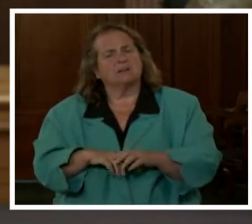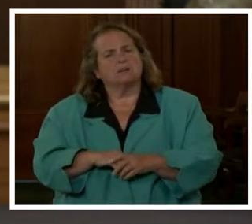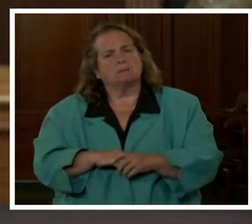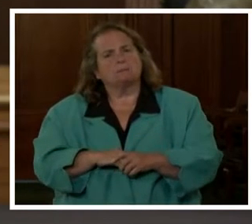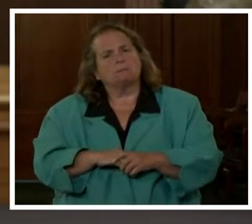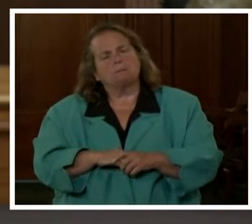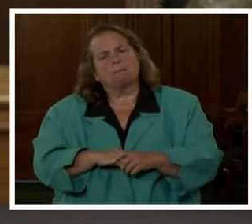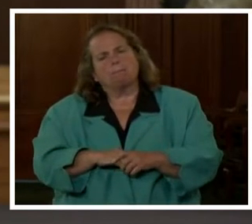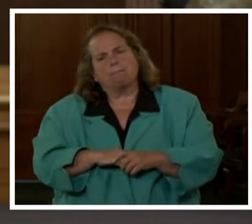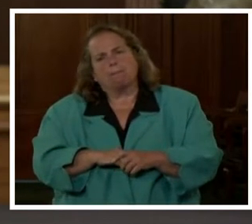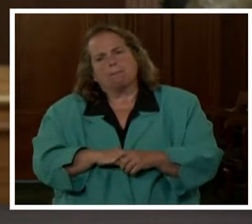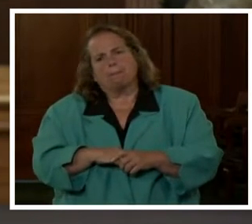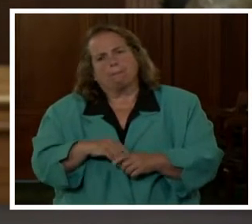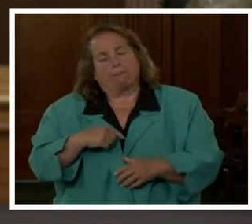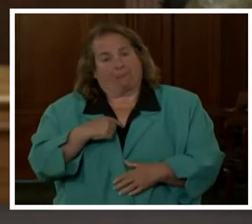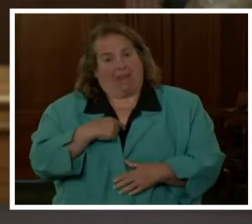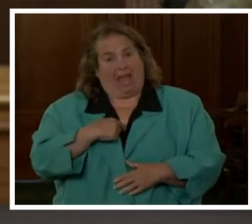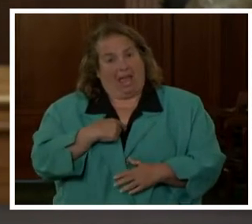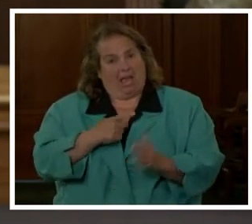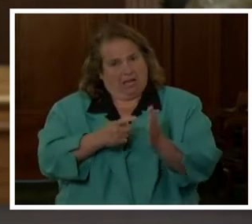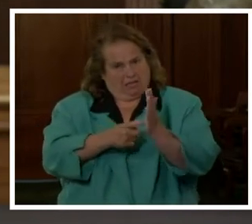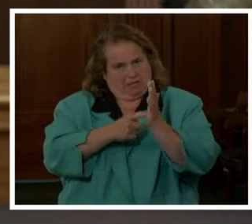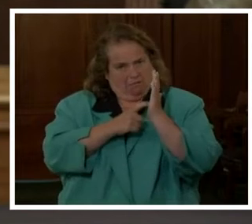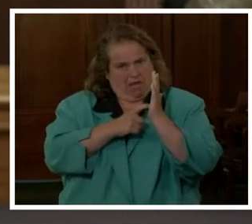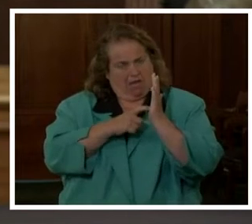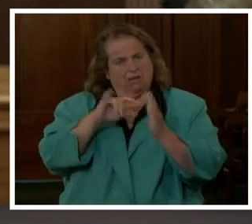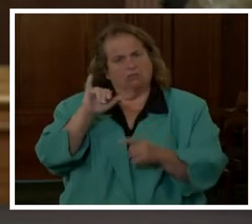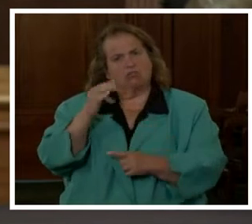I just demand justice for Brianna.